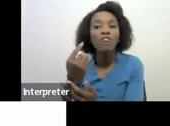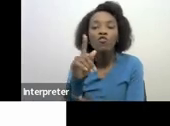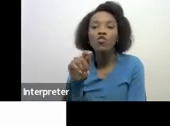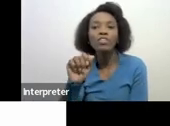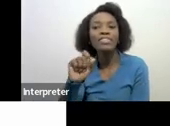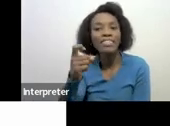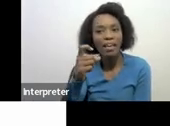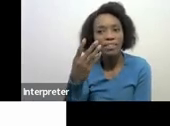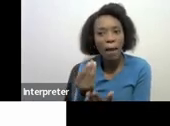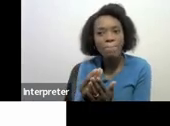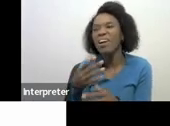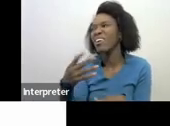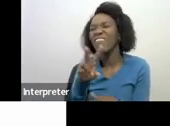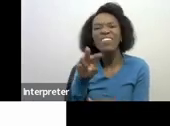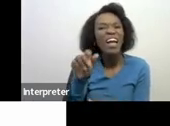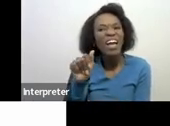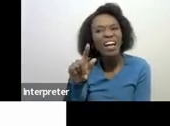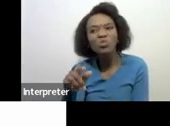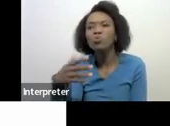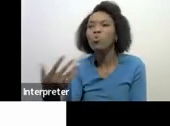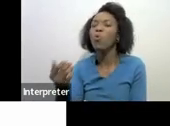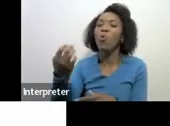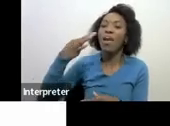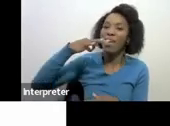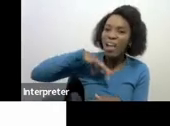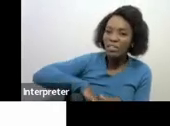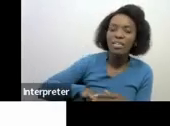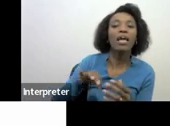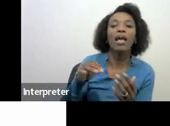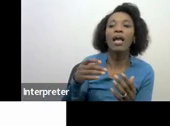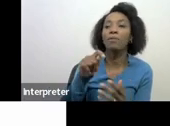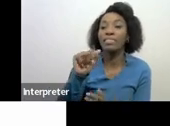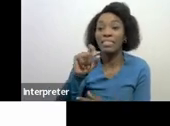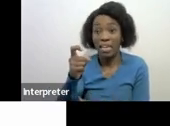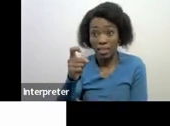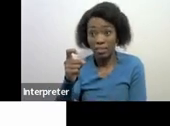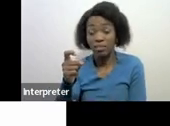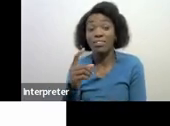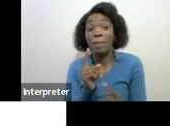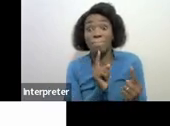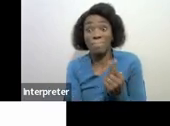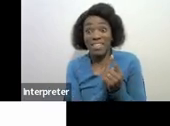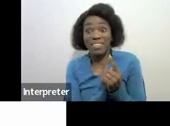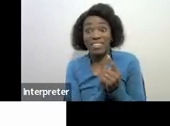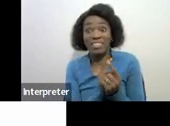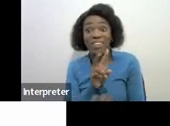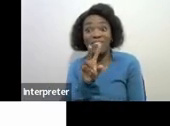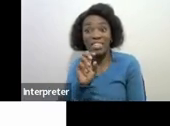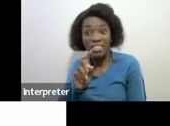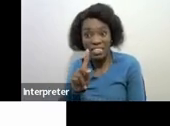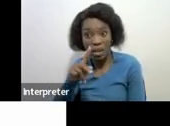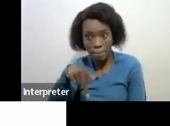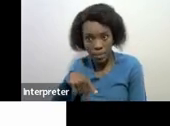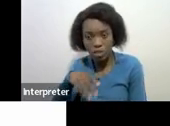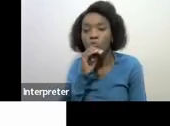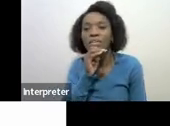tax and you come to VDP within 21 days from that date of application VDP will disregard any